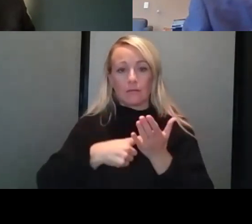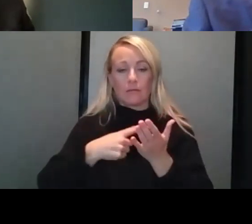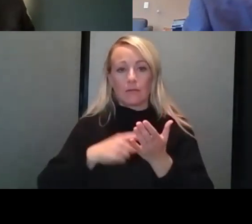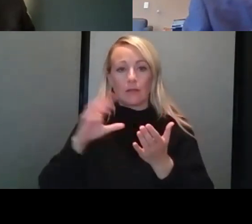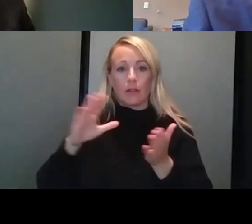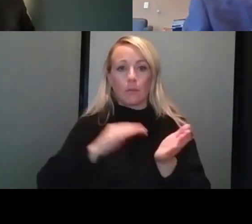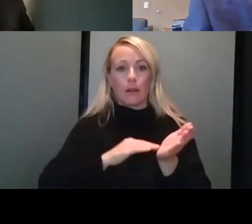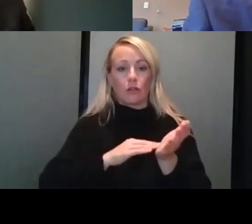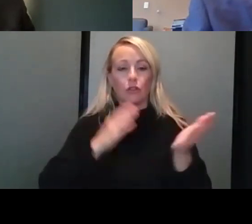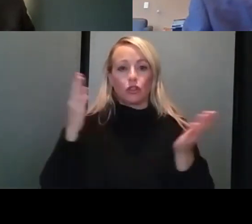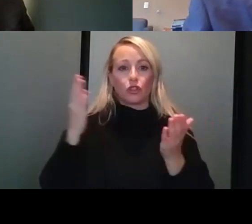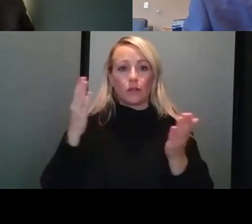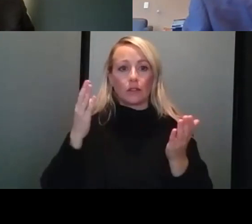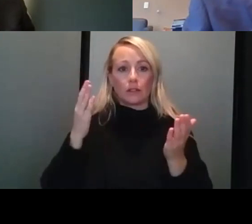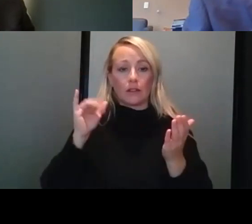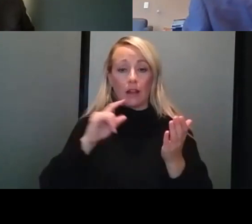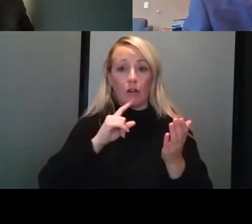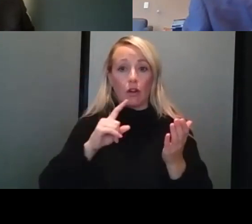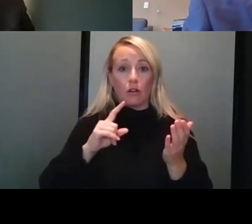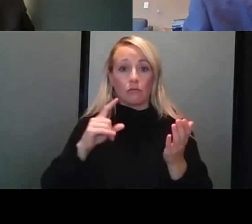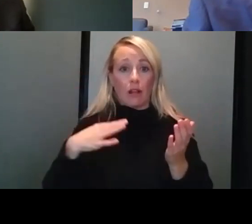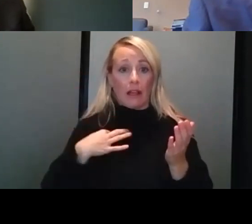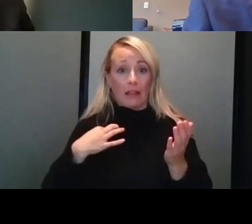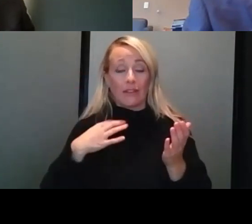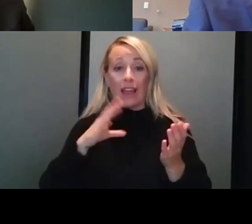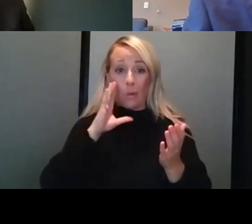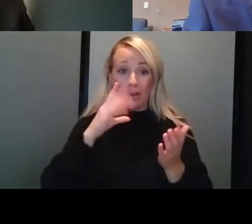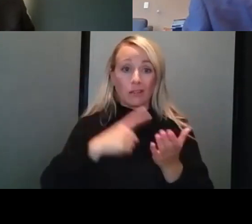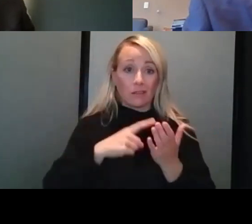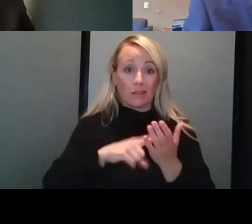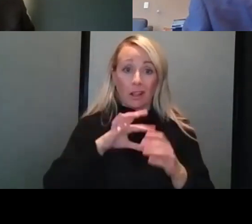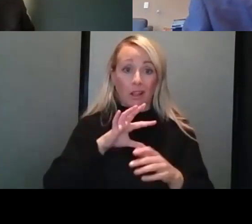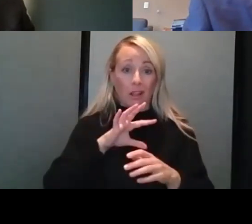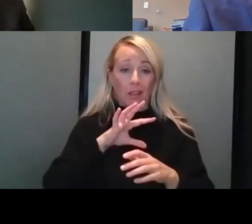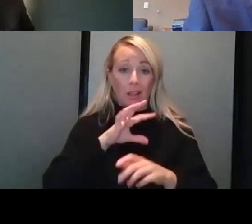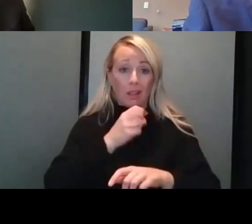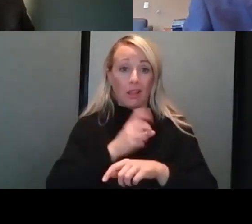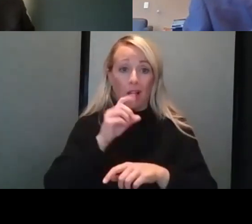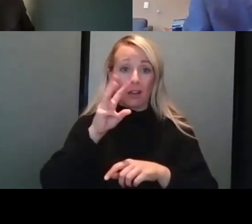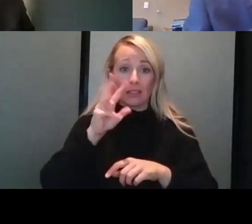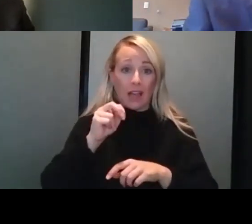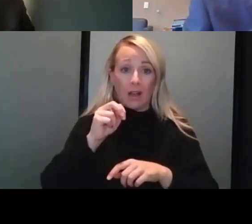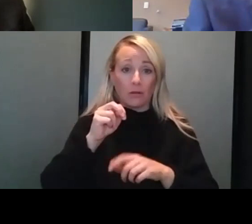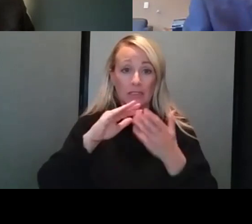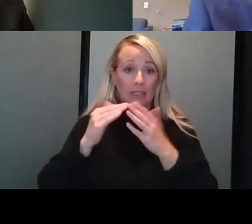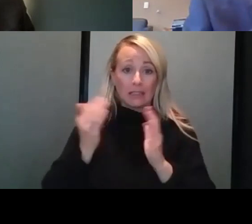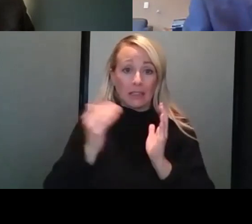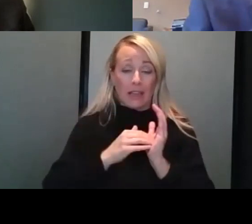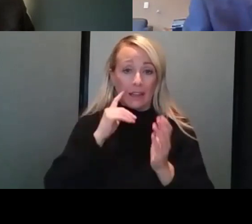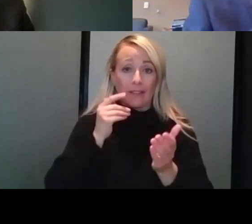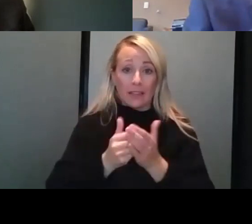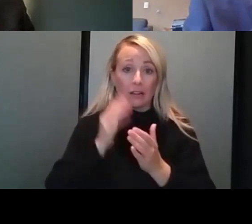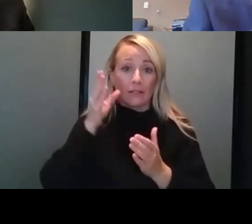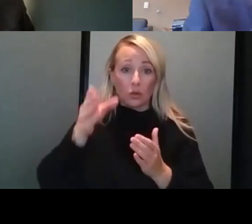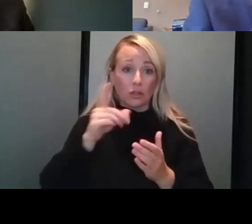even slightly elected, and we'll be talking about lockdowns again, um, uh, in the near future. Uh, it's